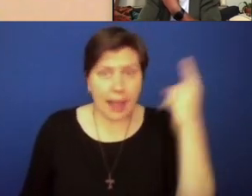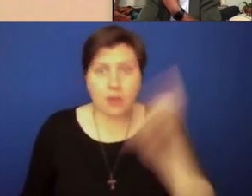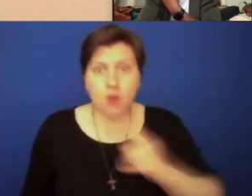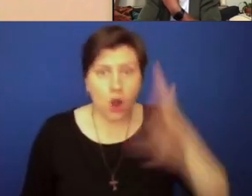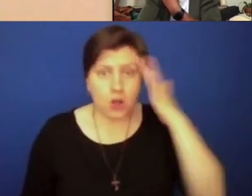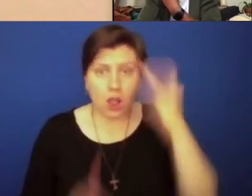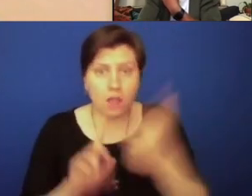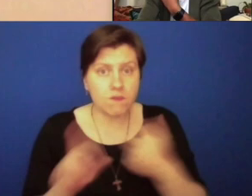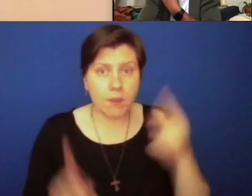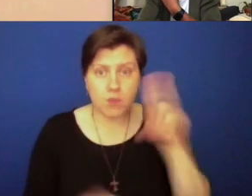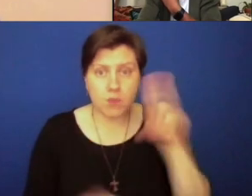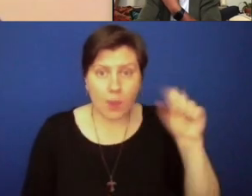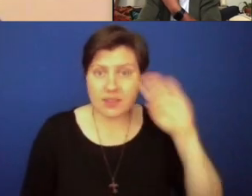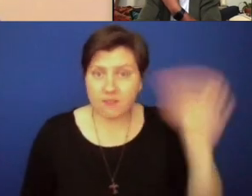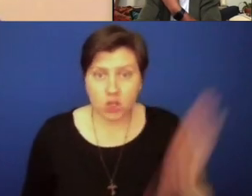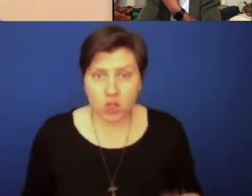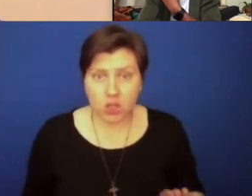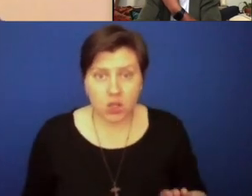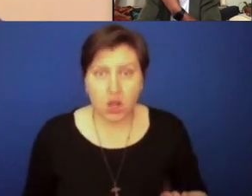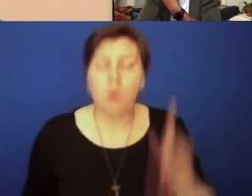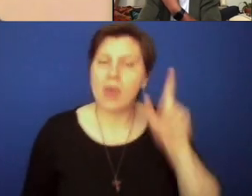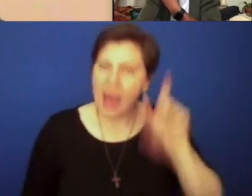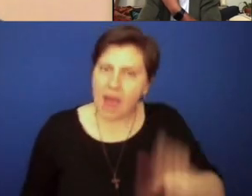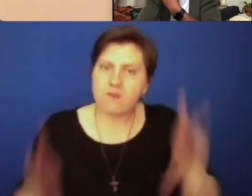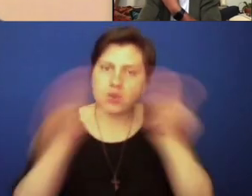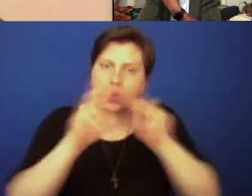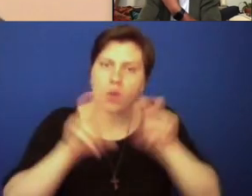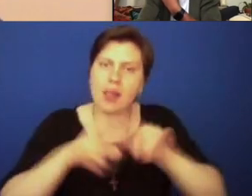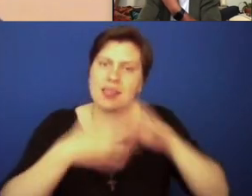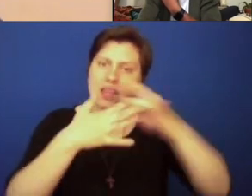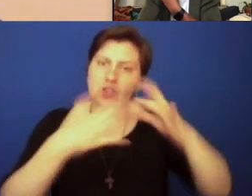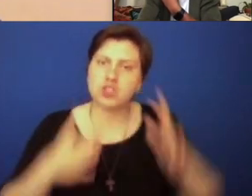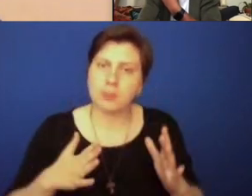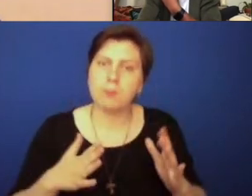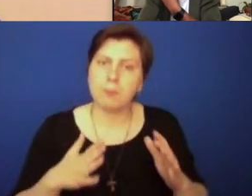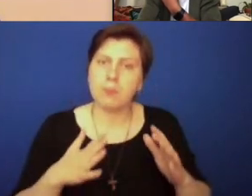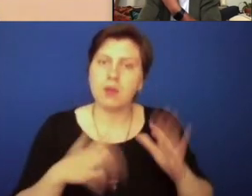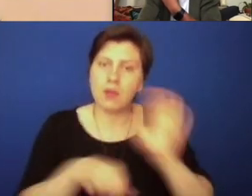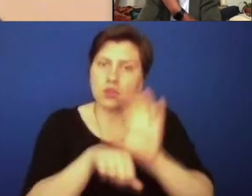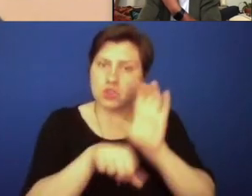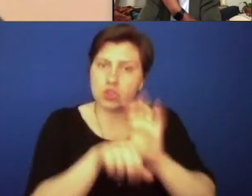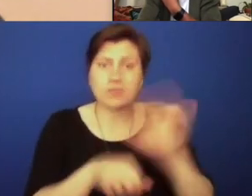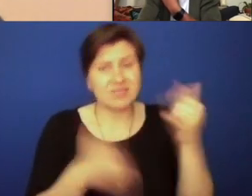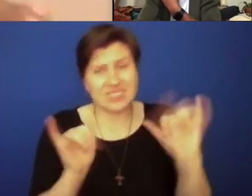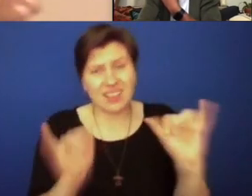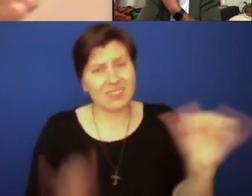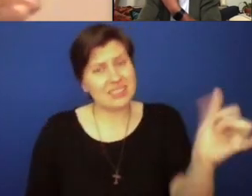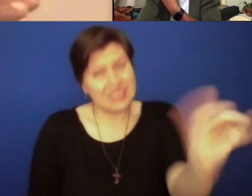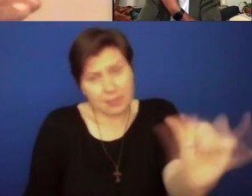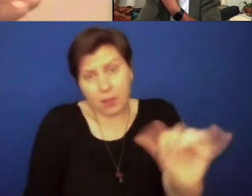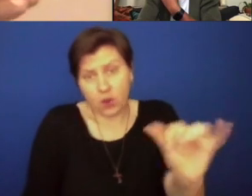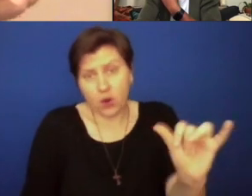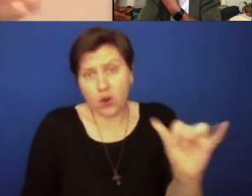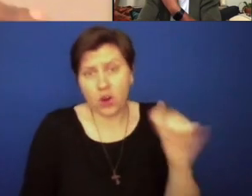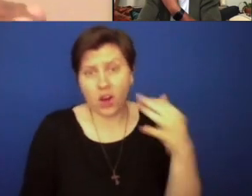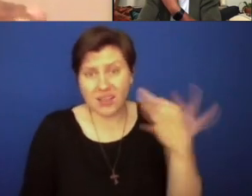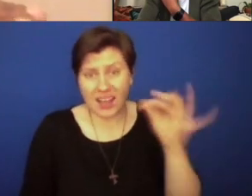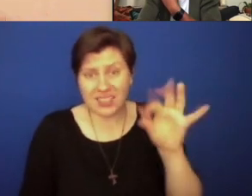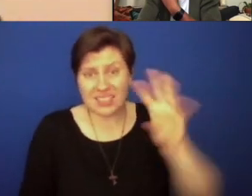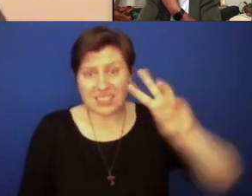cardinal from the United States. And we have to look at the leadership of the church. And it still is similar to what it looked like in the